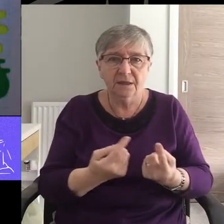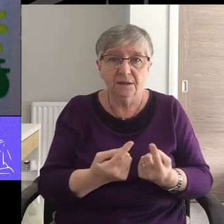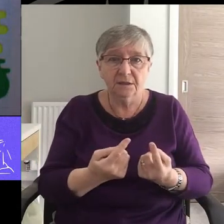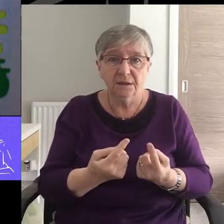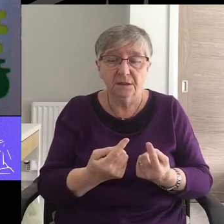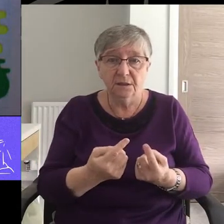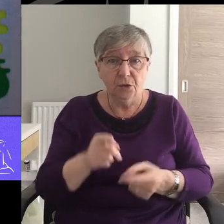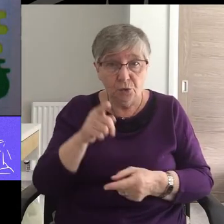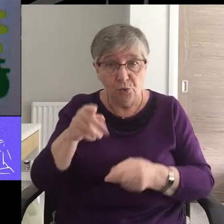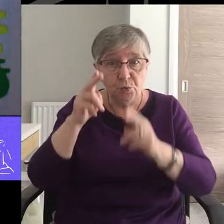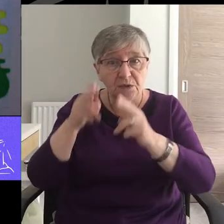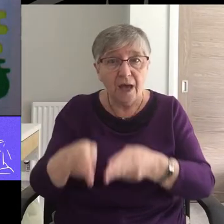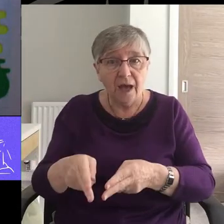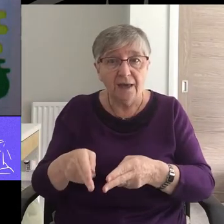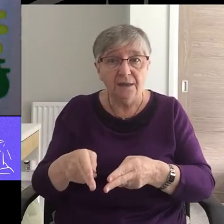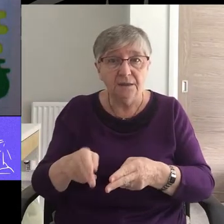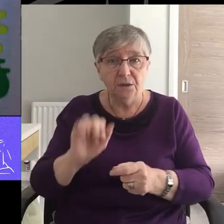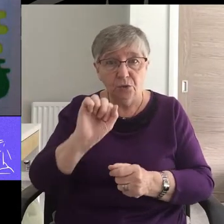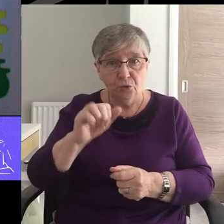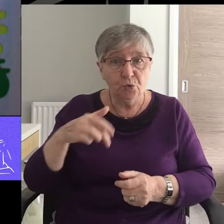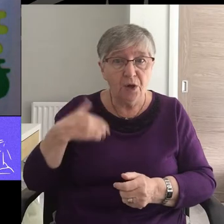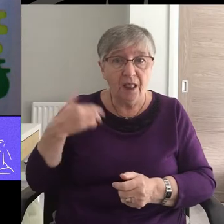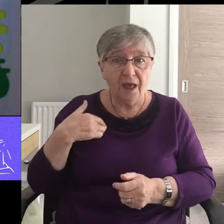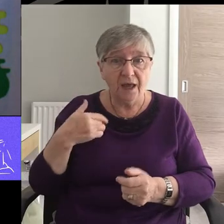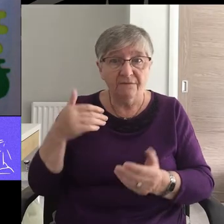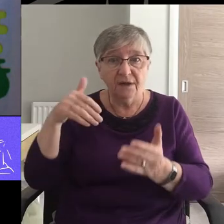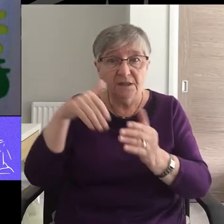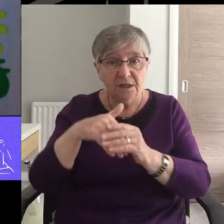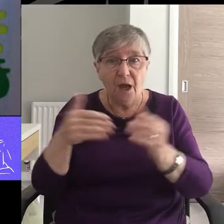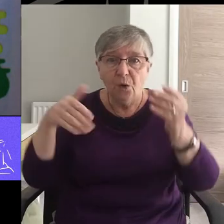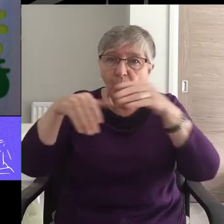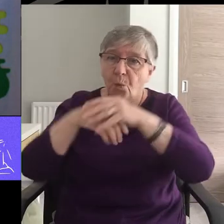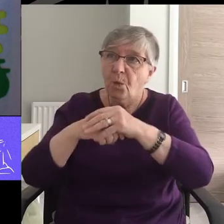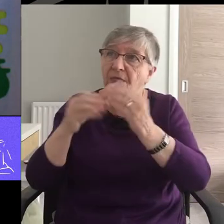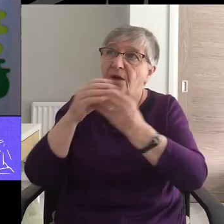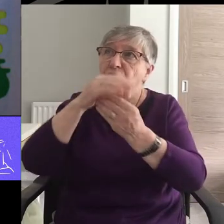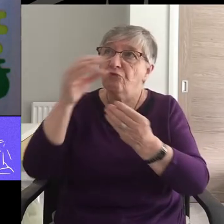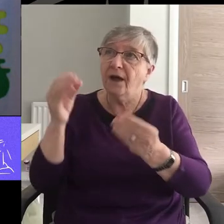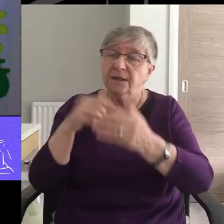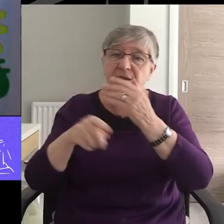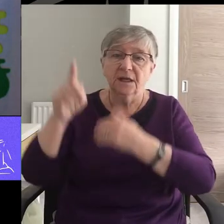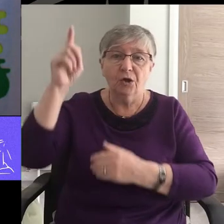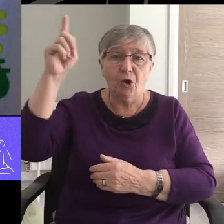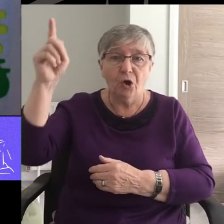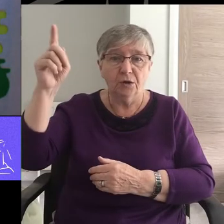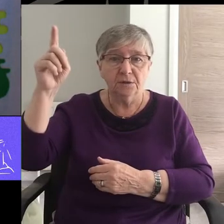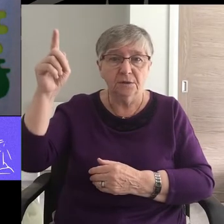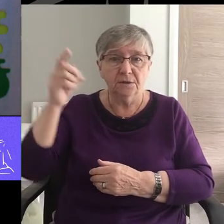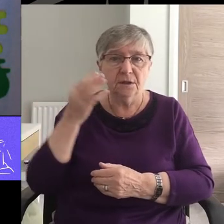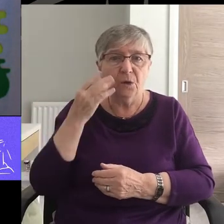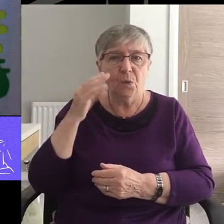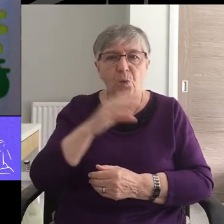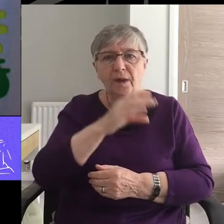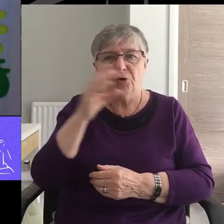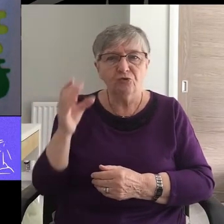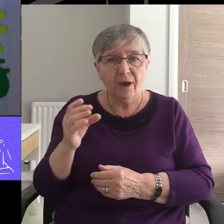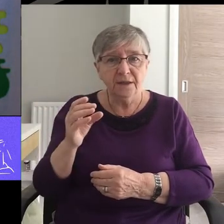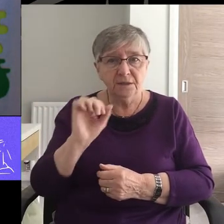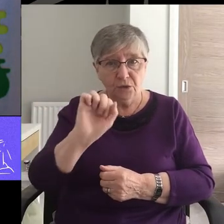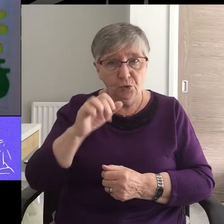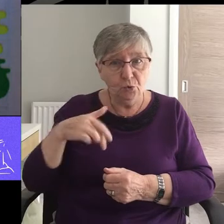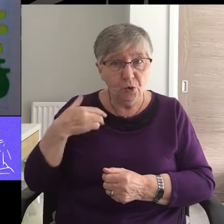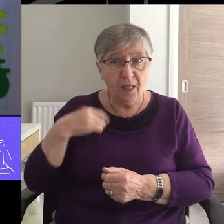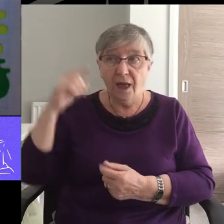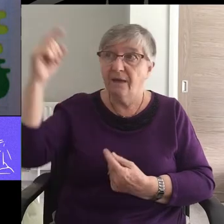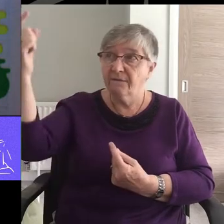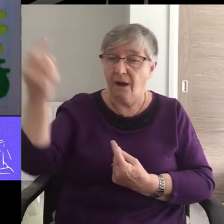For you died, and your life is now hidden with Christ in God. When Christ, who is your life,